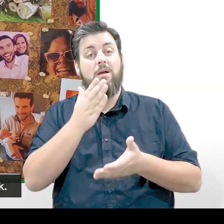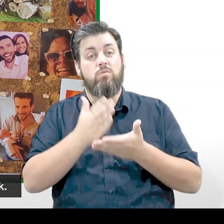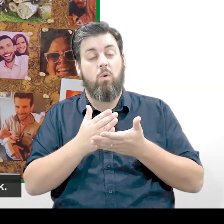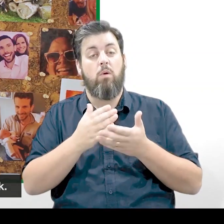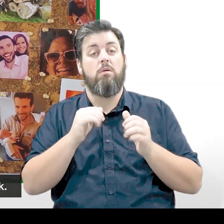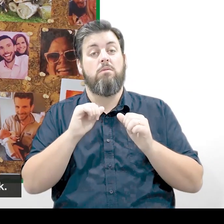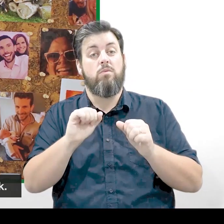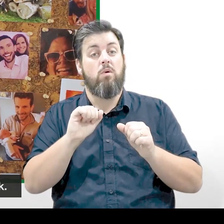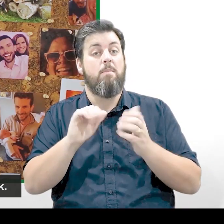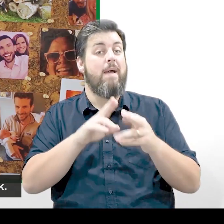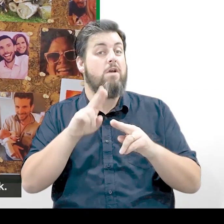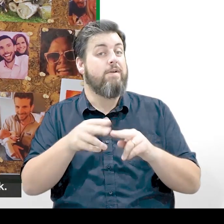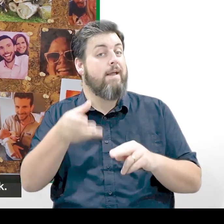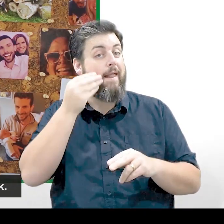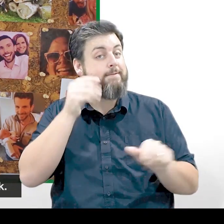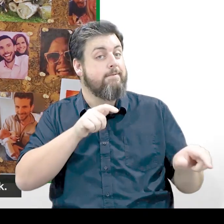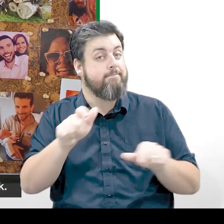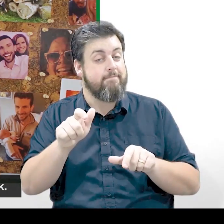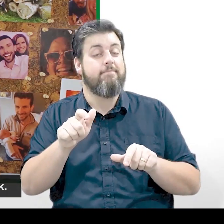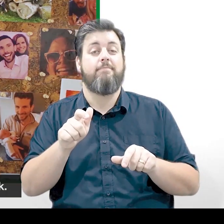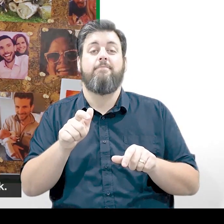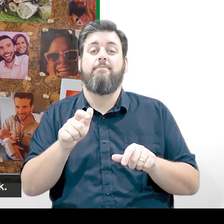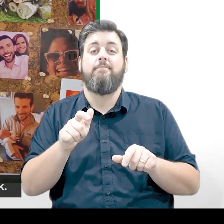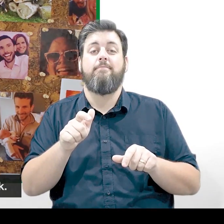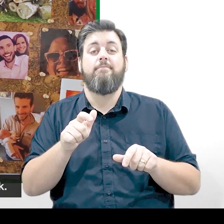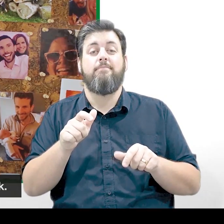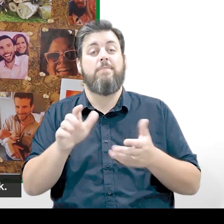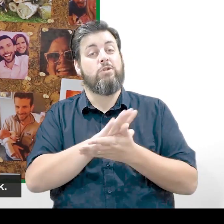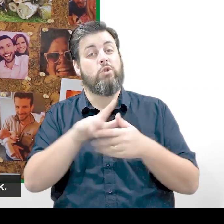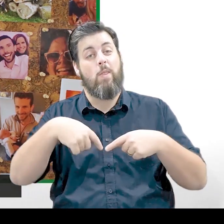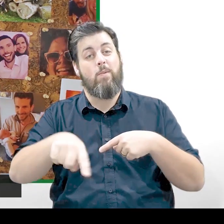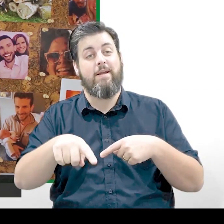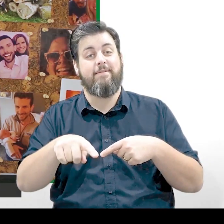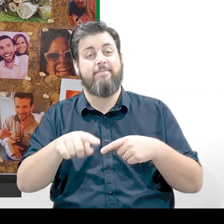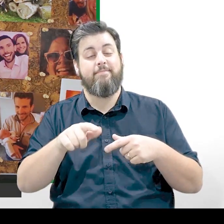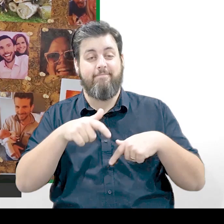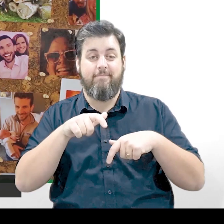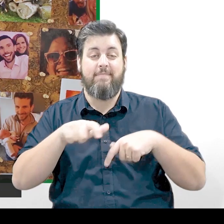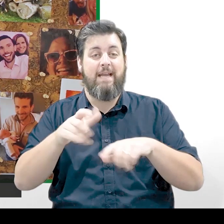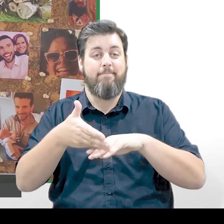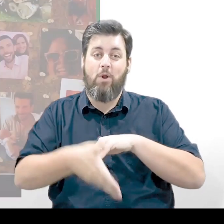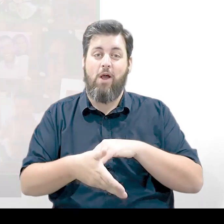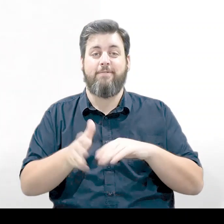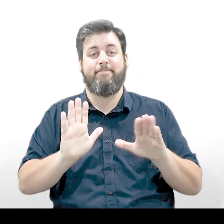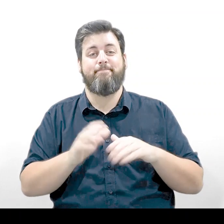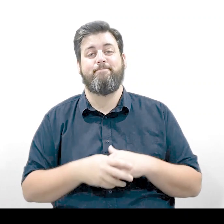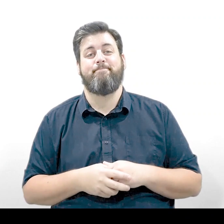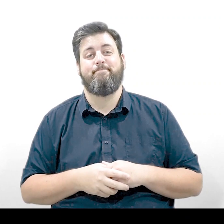making sure that you're listening to parents. Have a great week. Keep working hard.